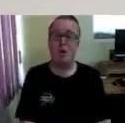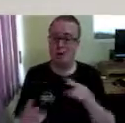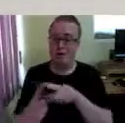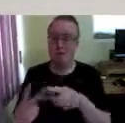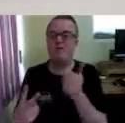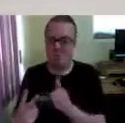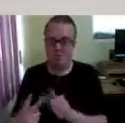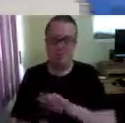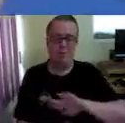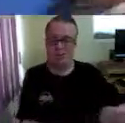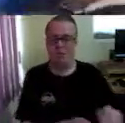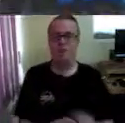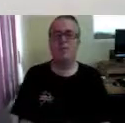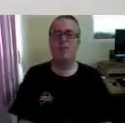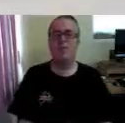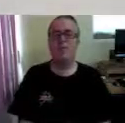Okay, that's the focus range.